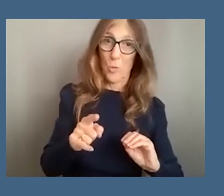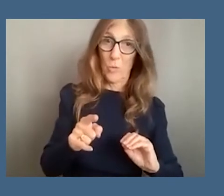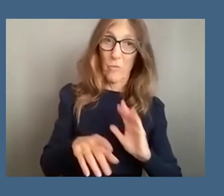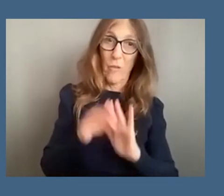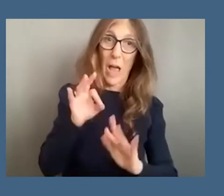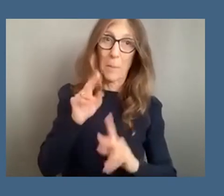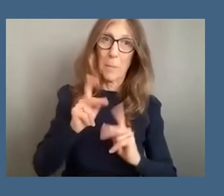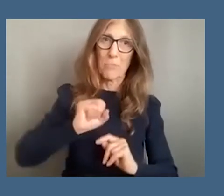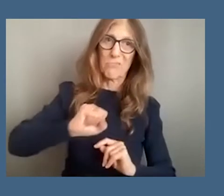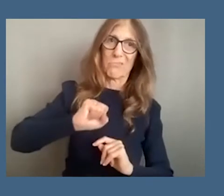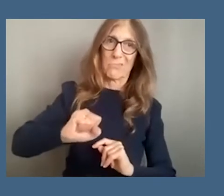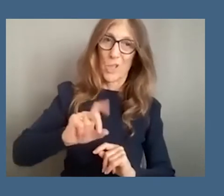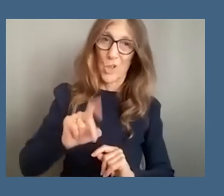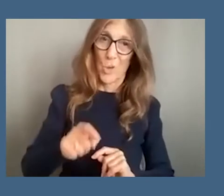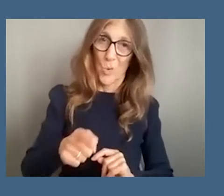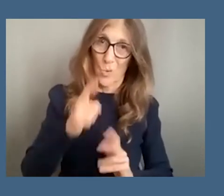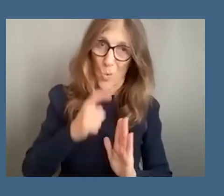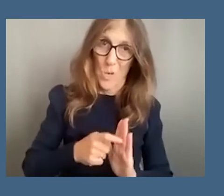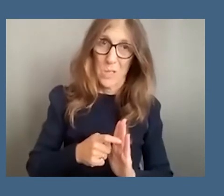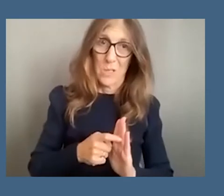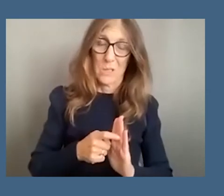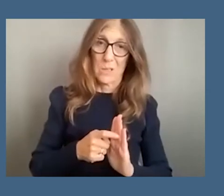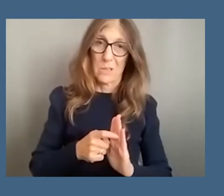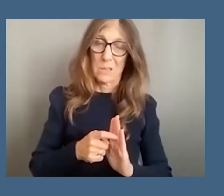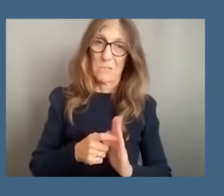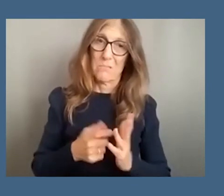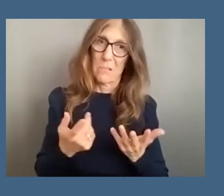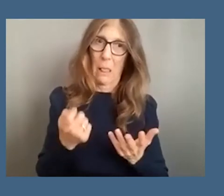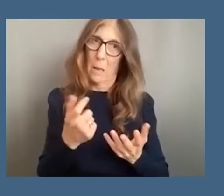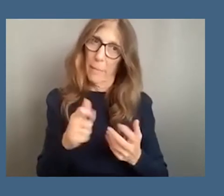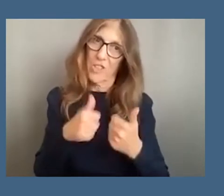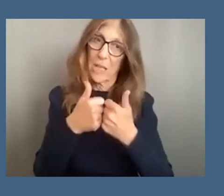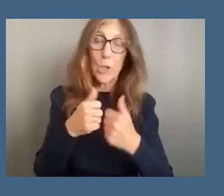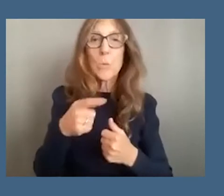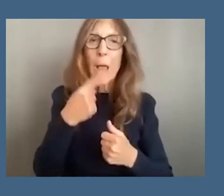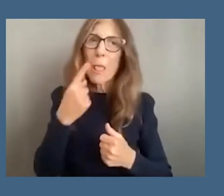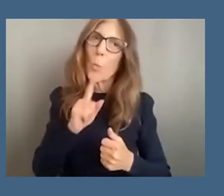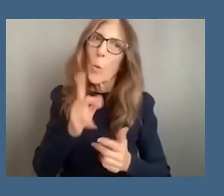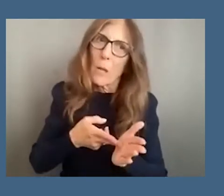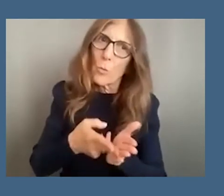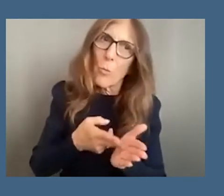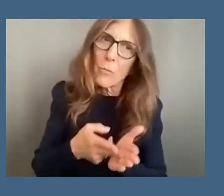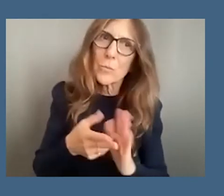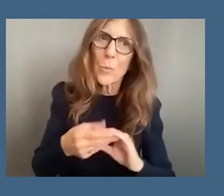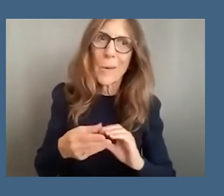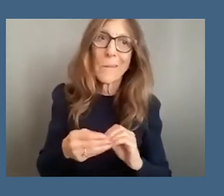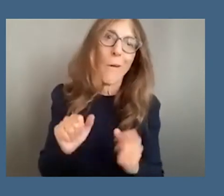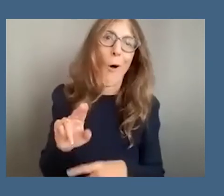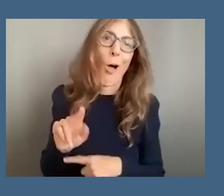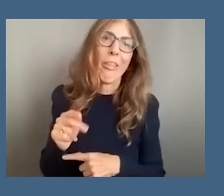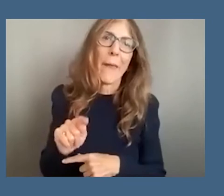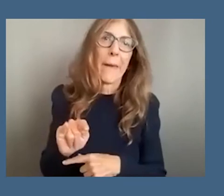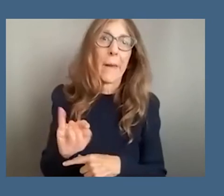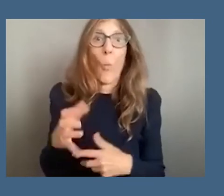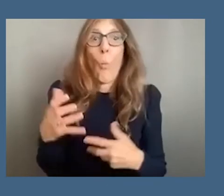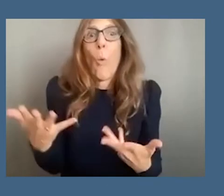um do you find that it's challenging to tell an authentic story and of course what is an authentic story about